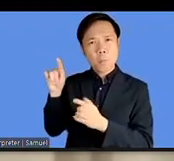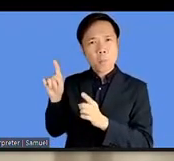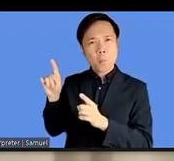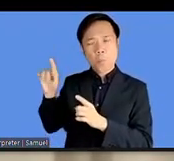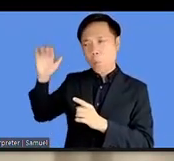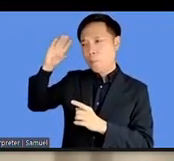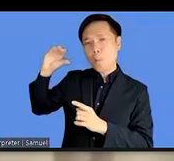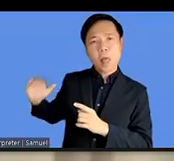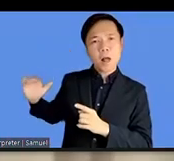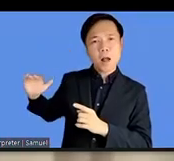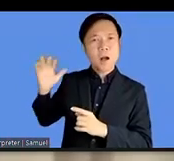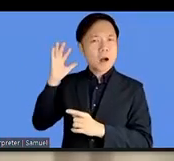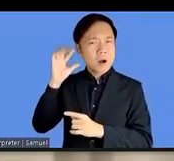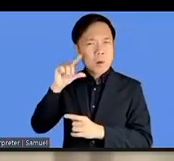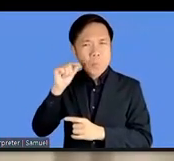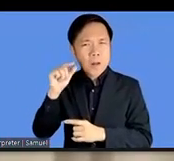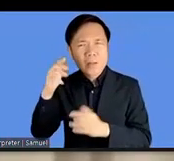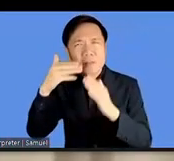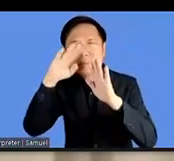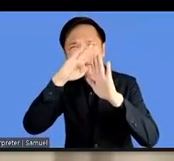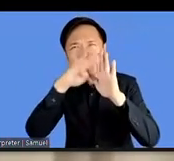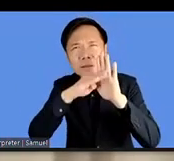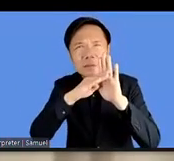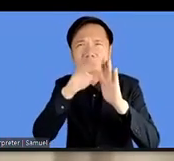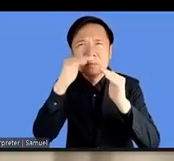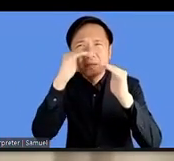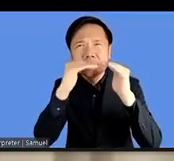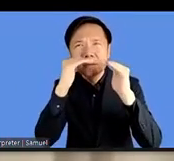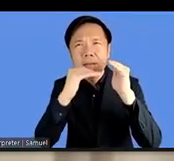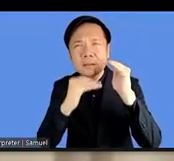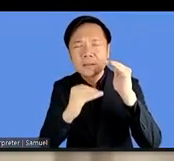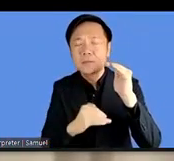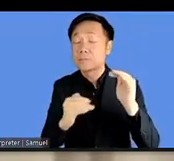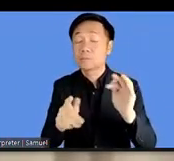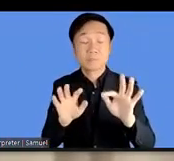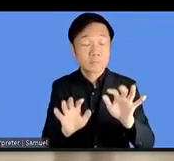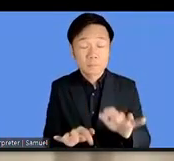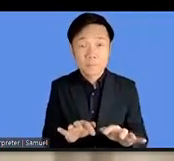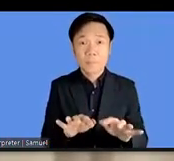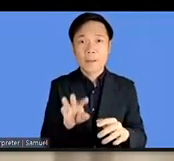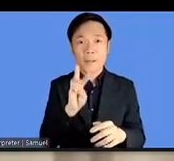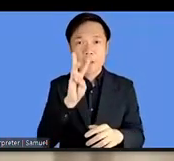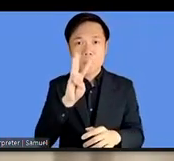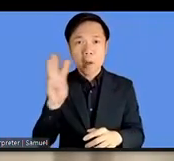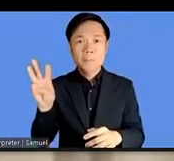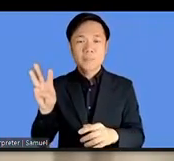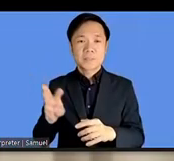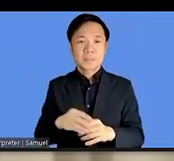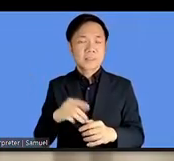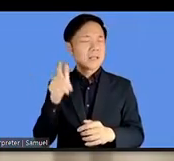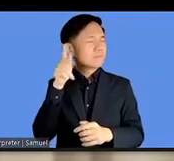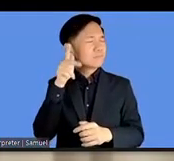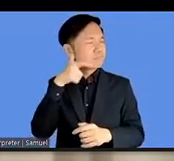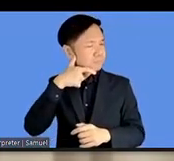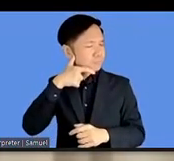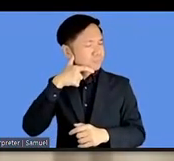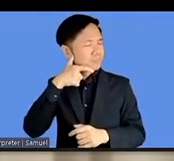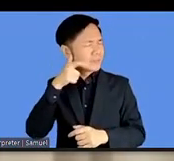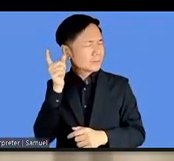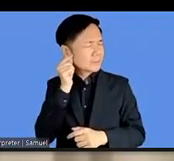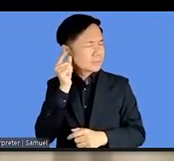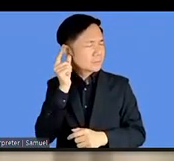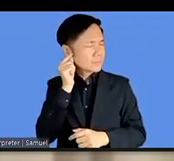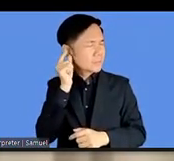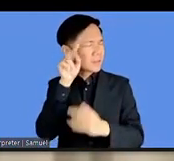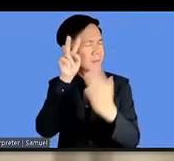is the next session so it's or i have to open my website and getting there with the screen reader is a little bit difficult so